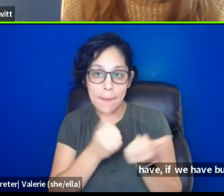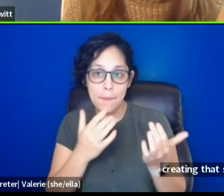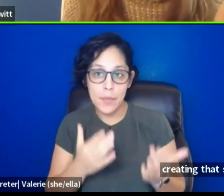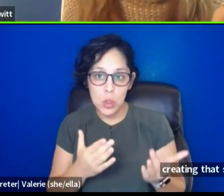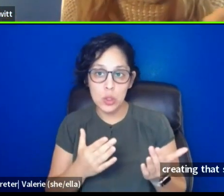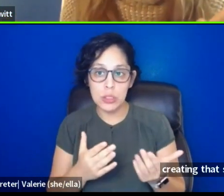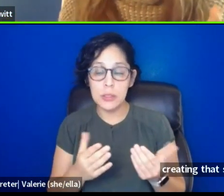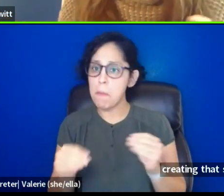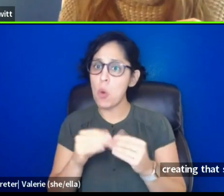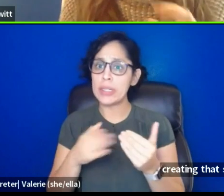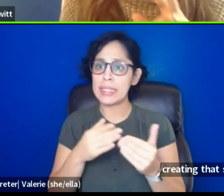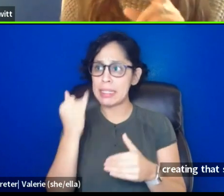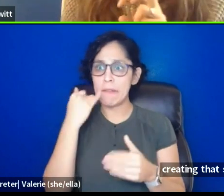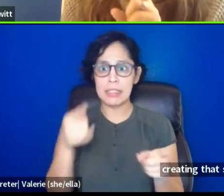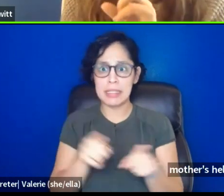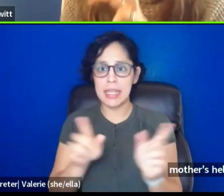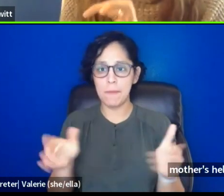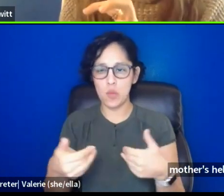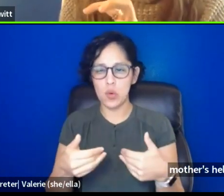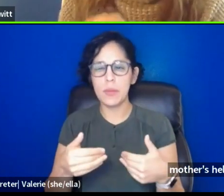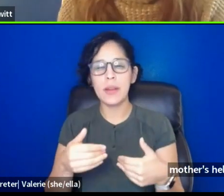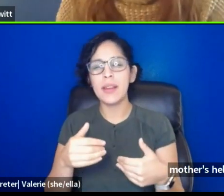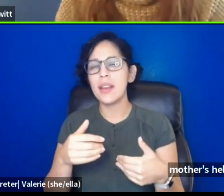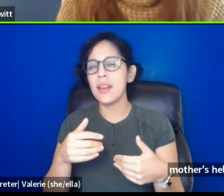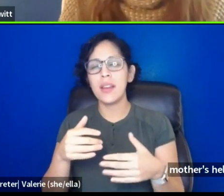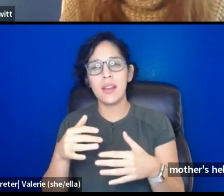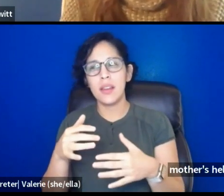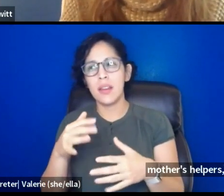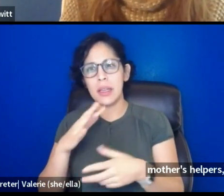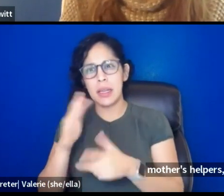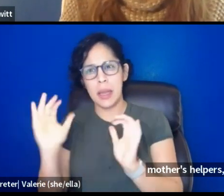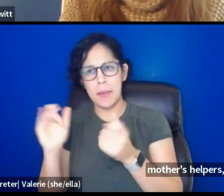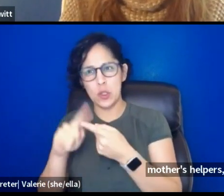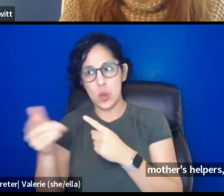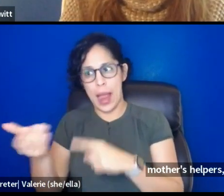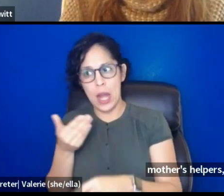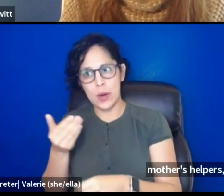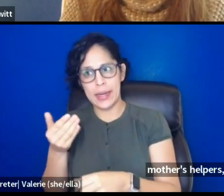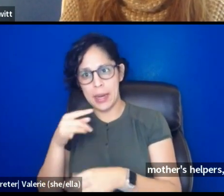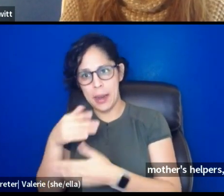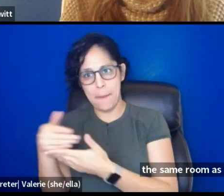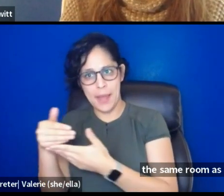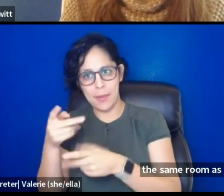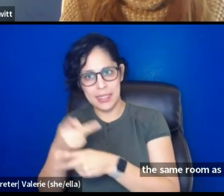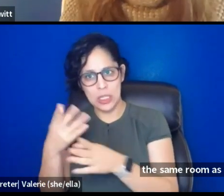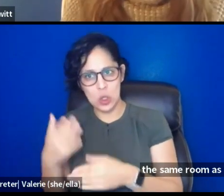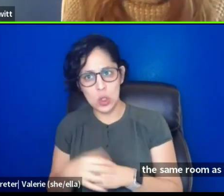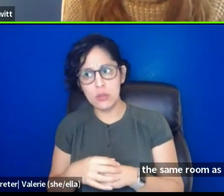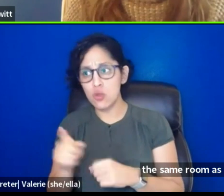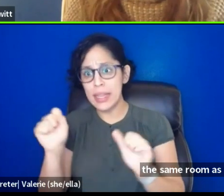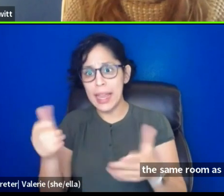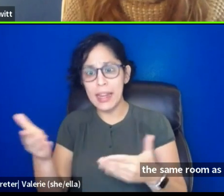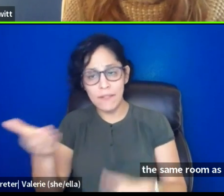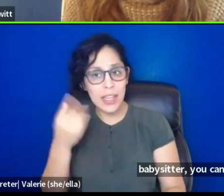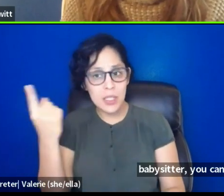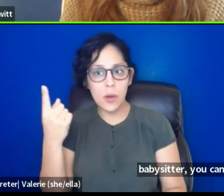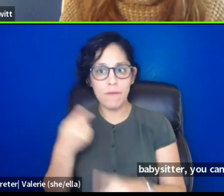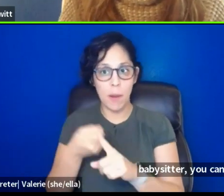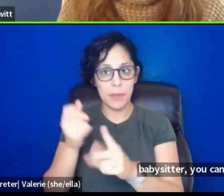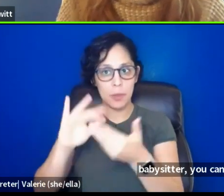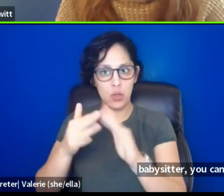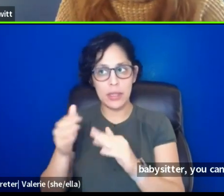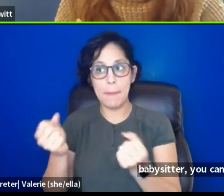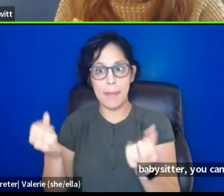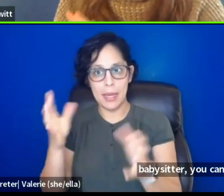as you, it's not the same as like hiring a babysitter. You can invite someone from your community, the parents trust. And then just for,